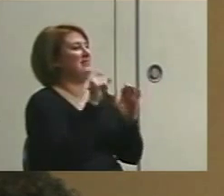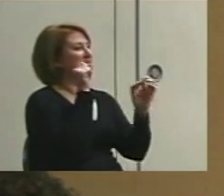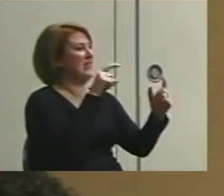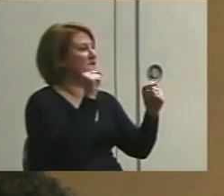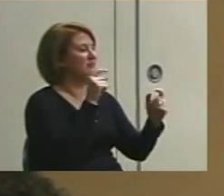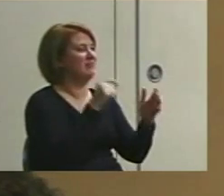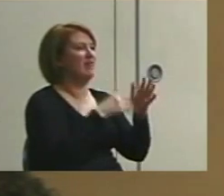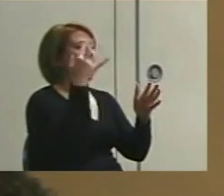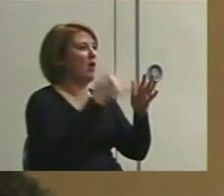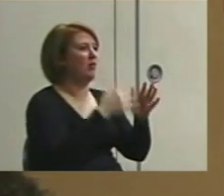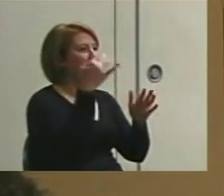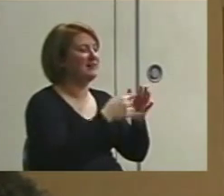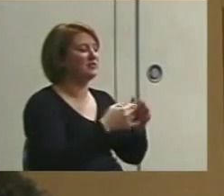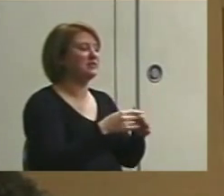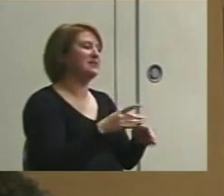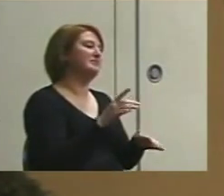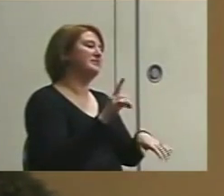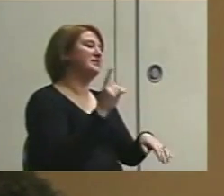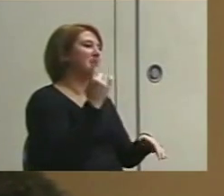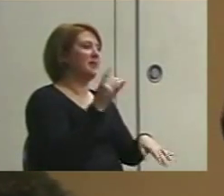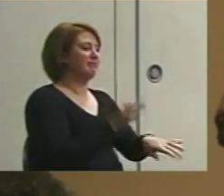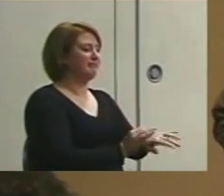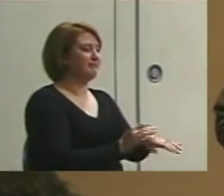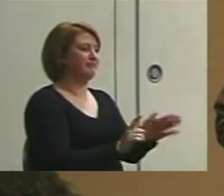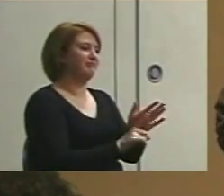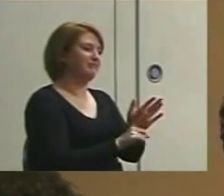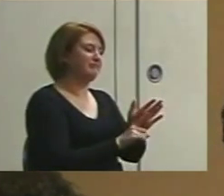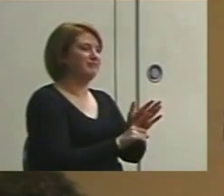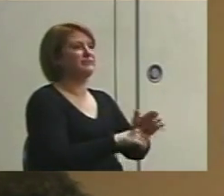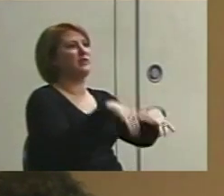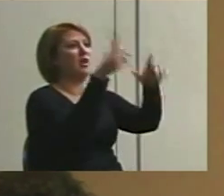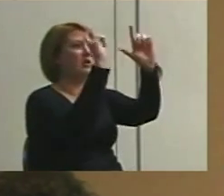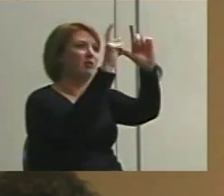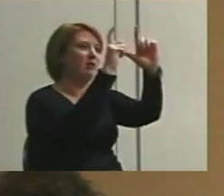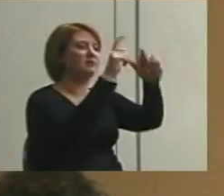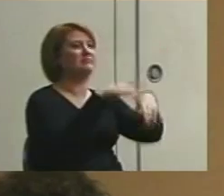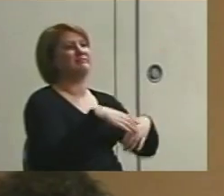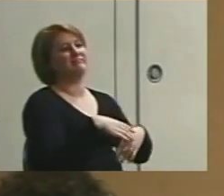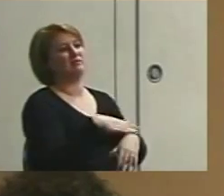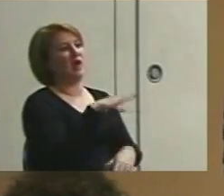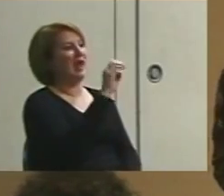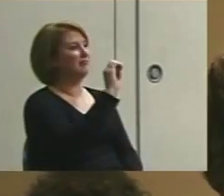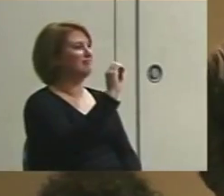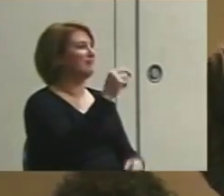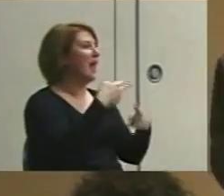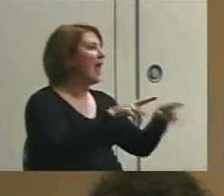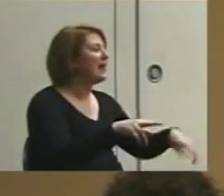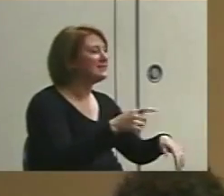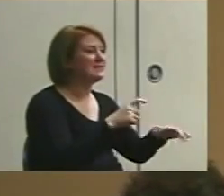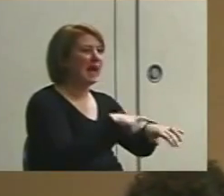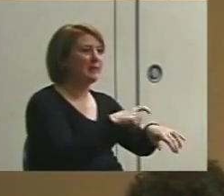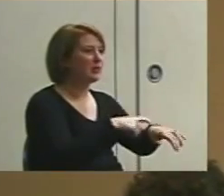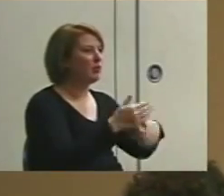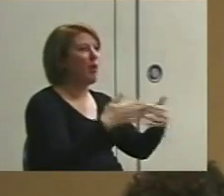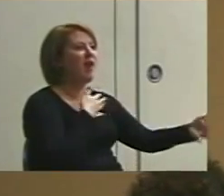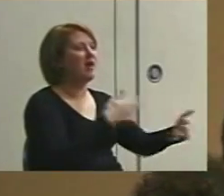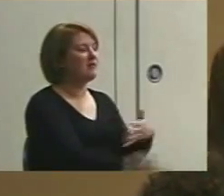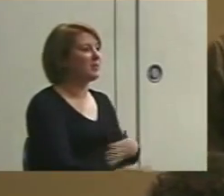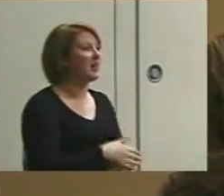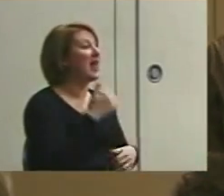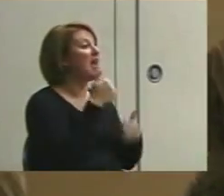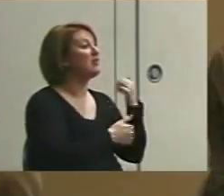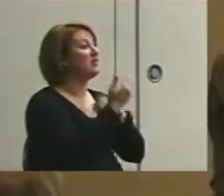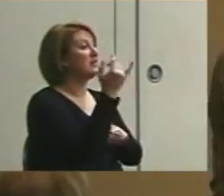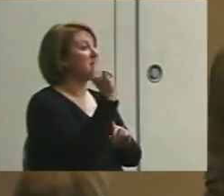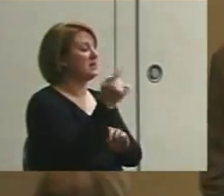And I've seen people use the vibrating wristbands. And I've seen people use the clock on the wall or just set an egg timer or whatever. But let's say every 15